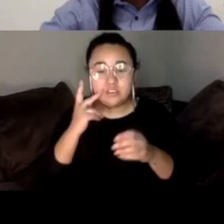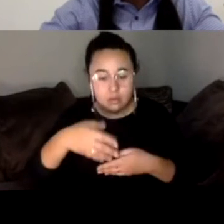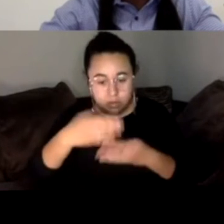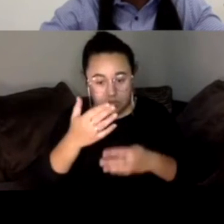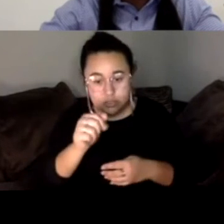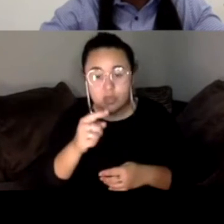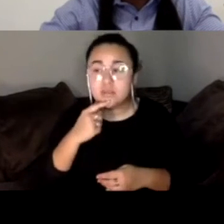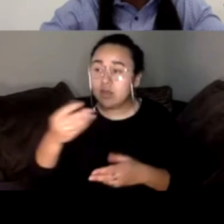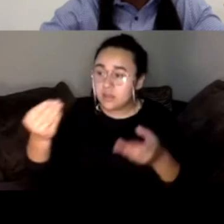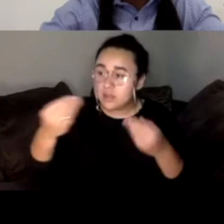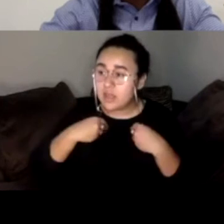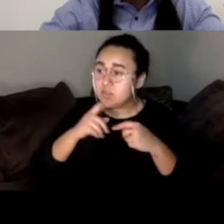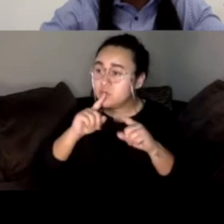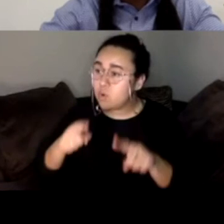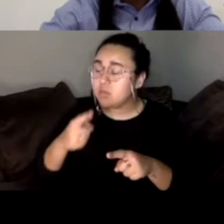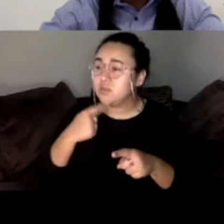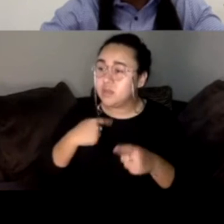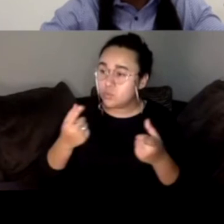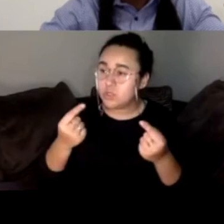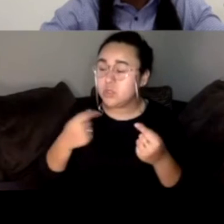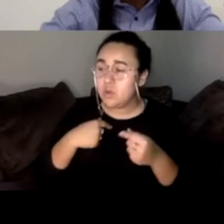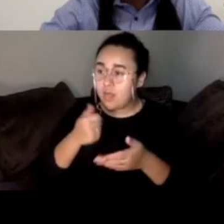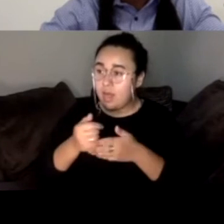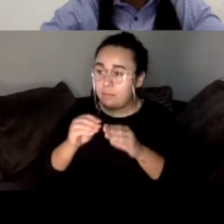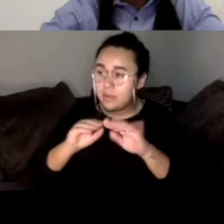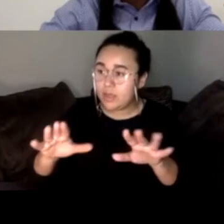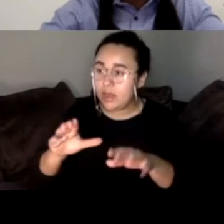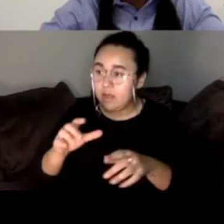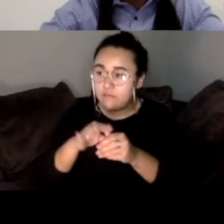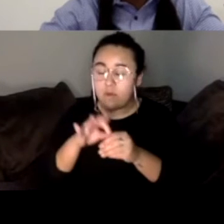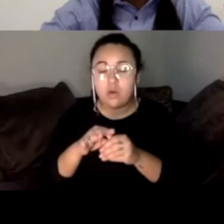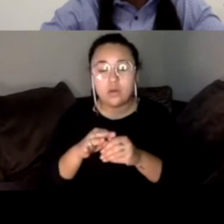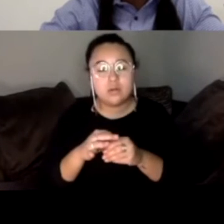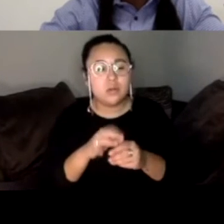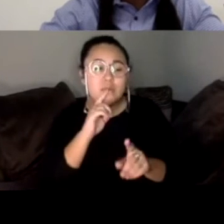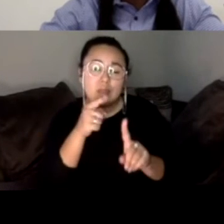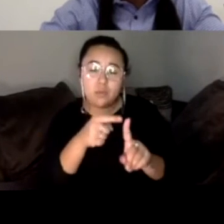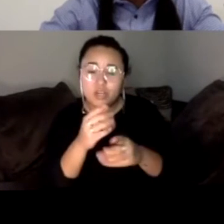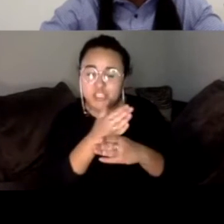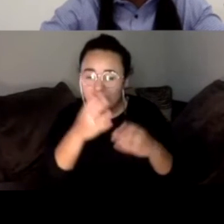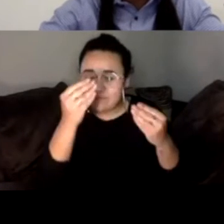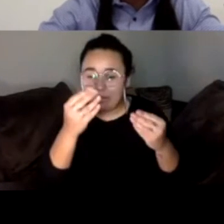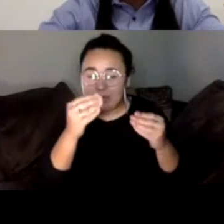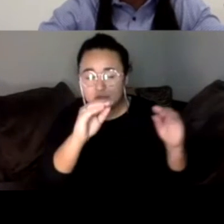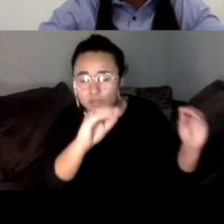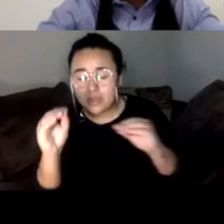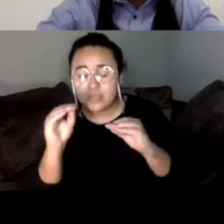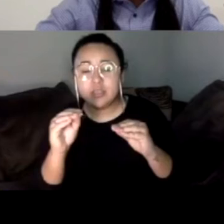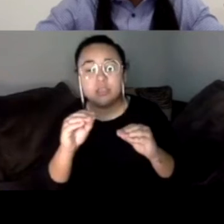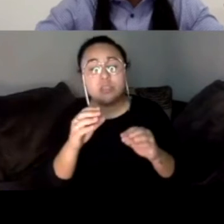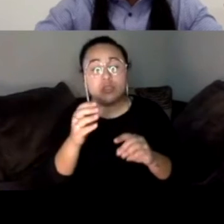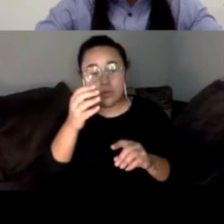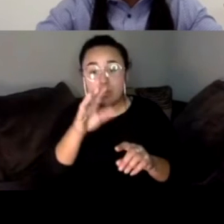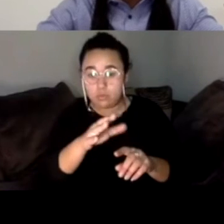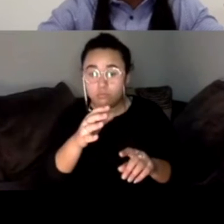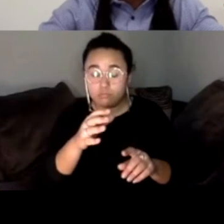well, give us marching orders, give us something to do to help get out the vote. That's what it is. Like the point of us sharing this information is like, to equip you with knowledge that you can tell